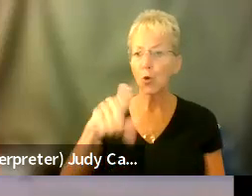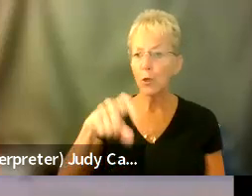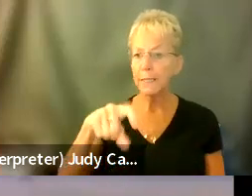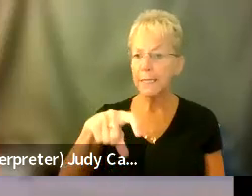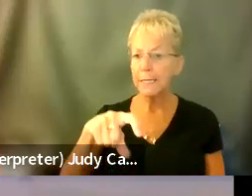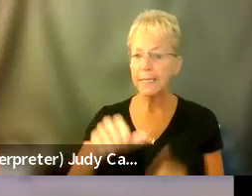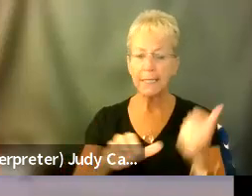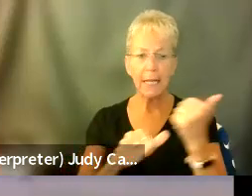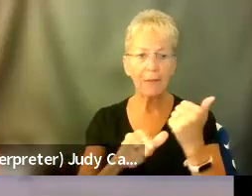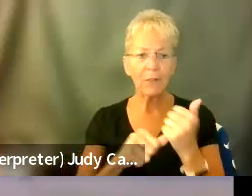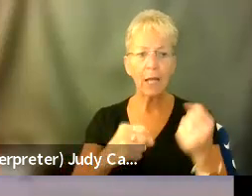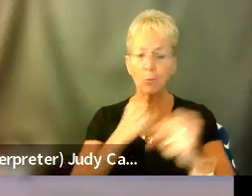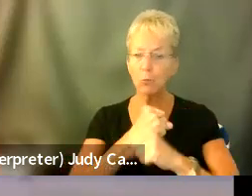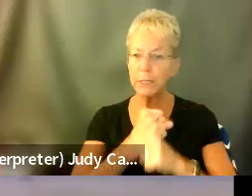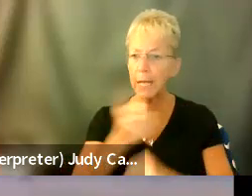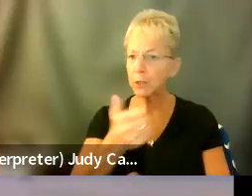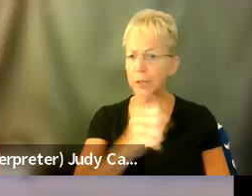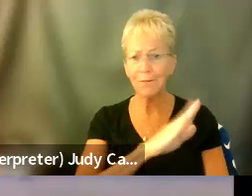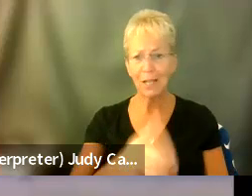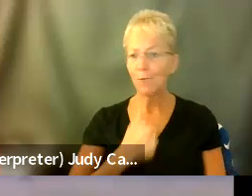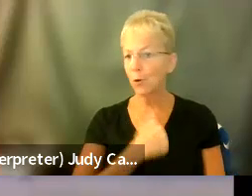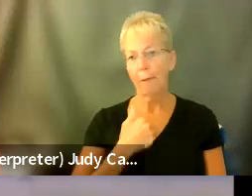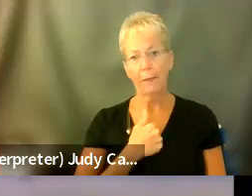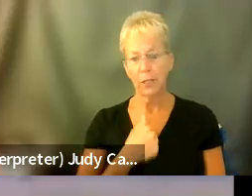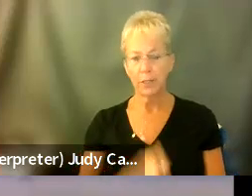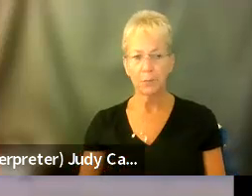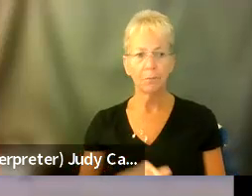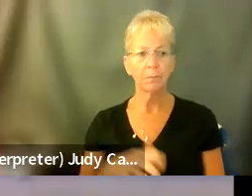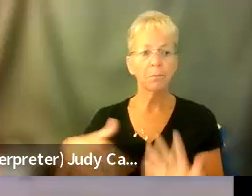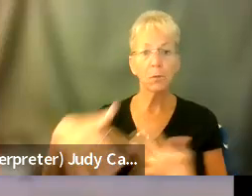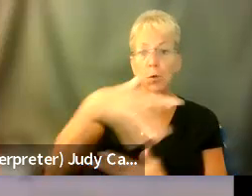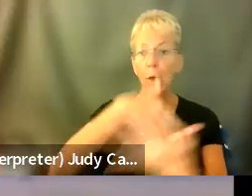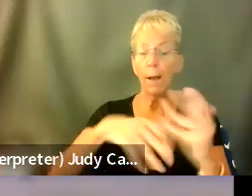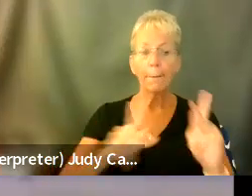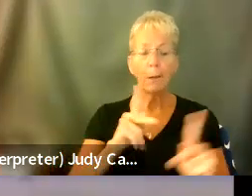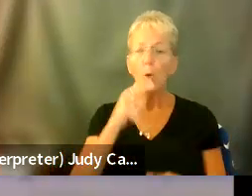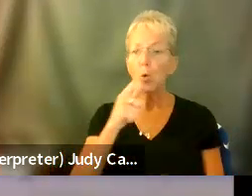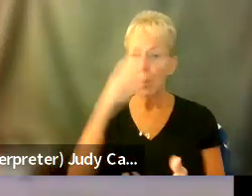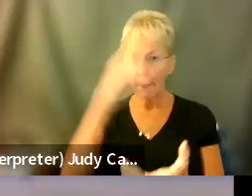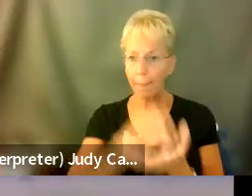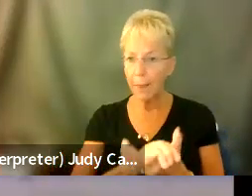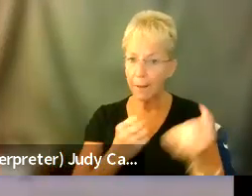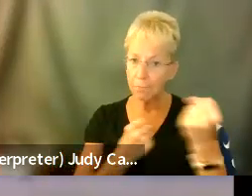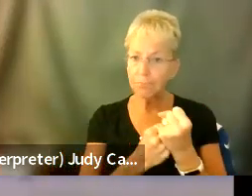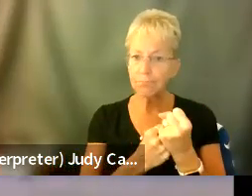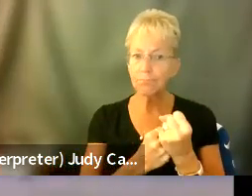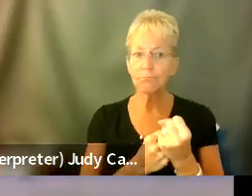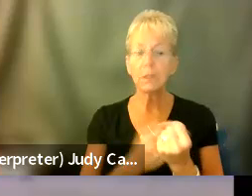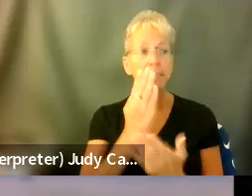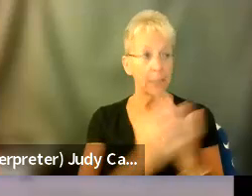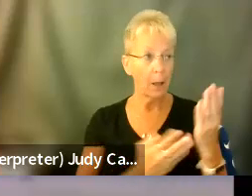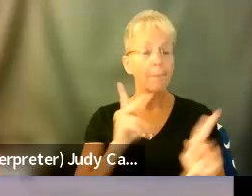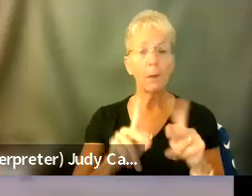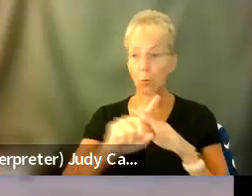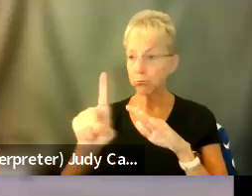to protect yourself and find answers. Surround yourself with people who believe in you. You will lose people, but the